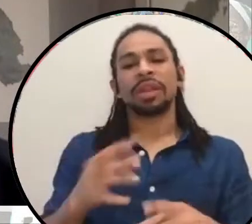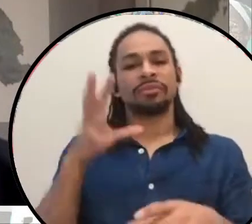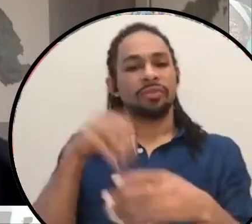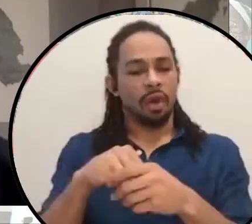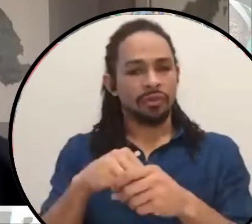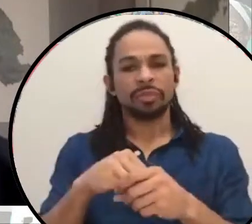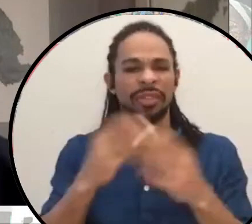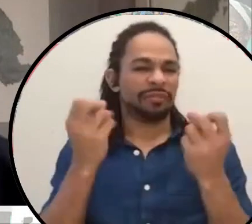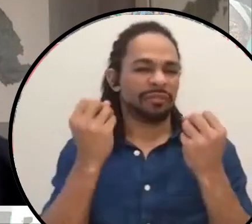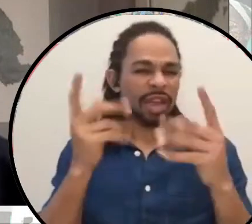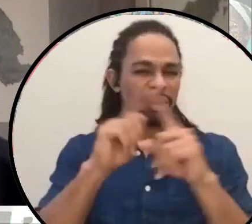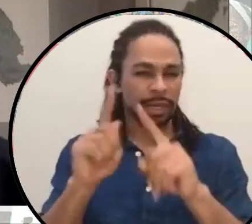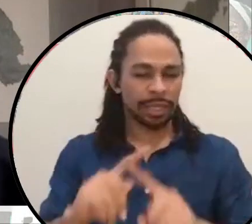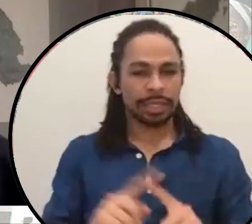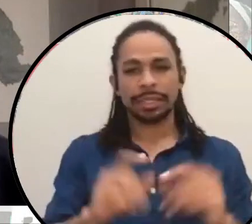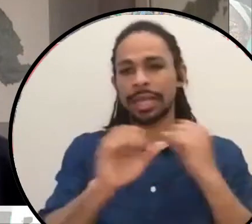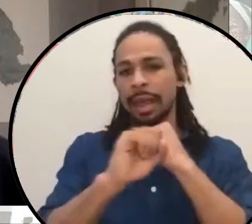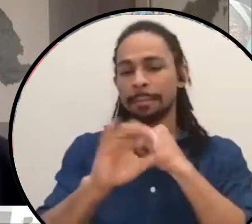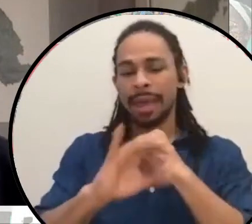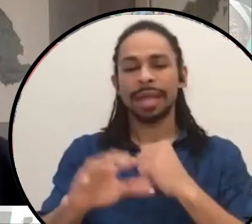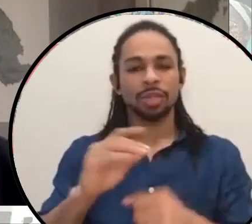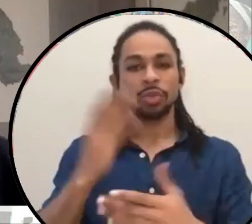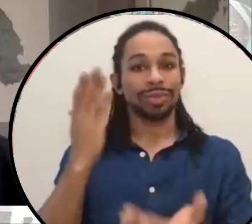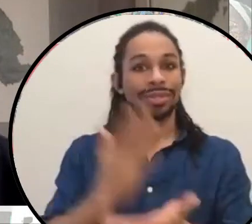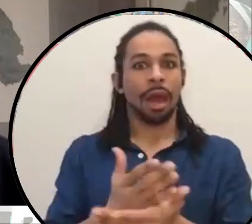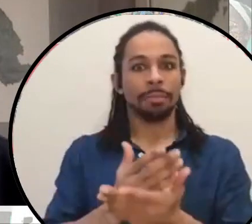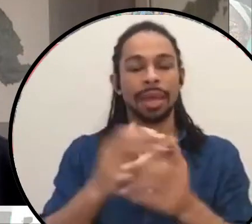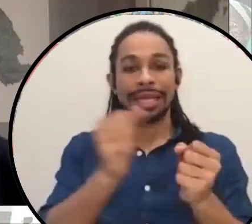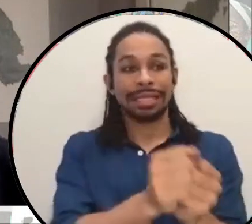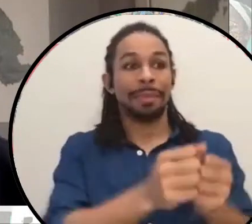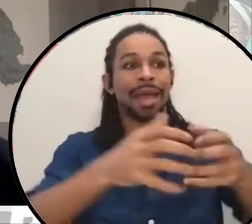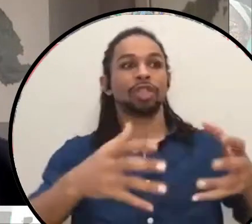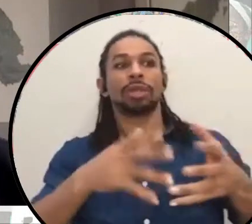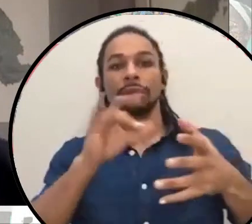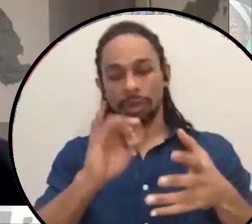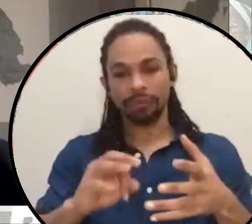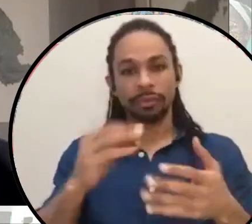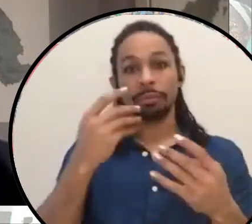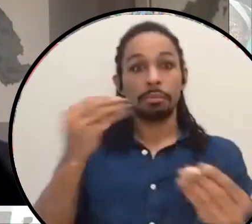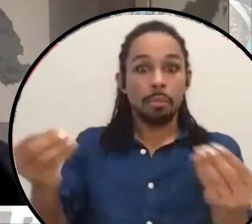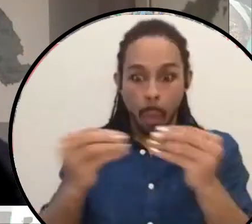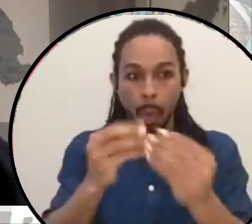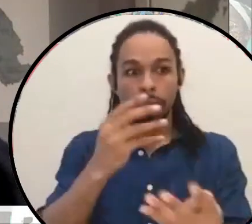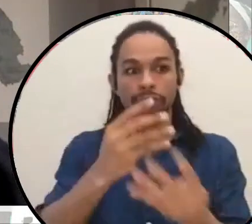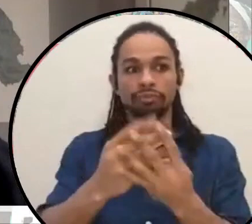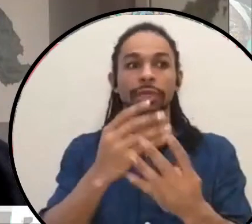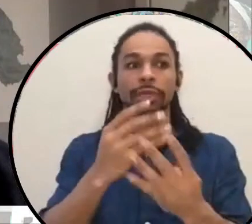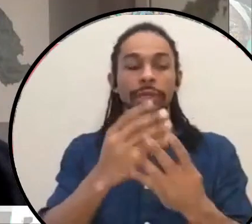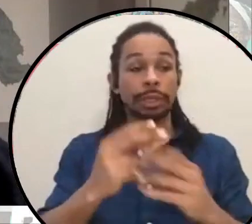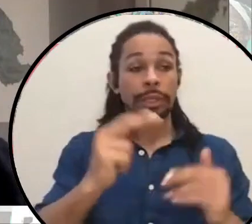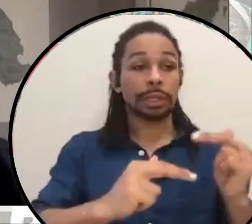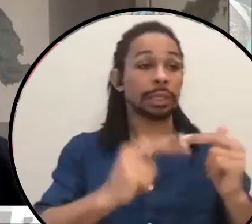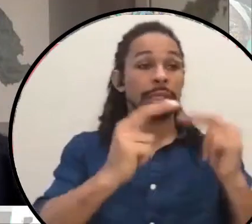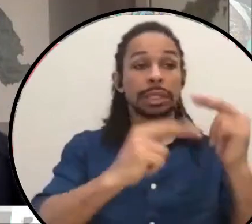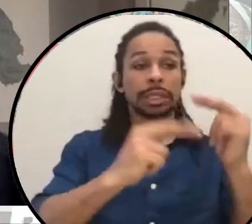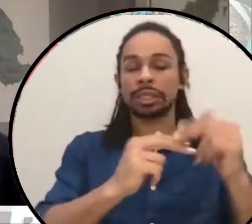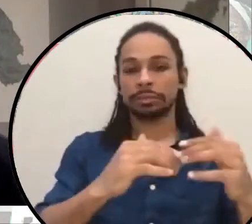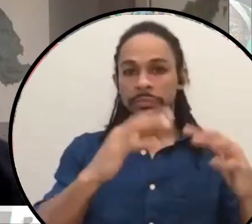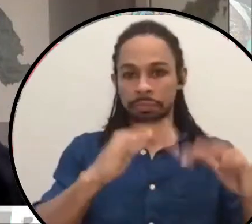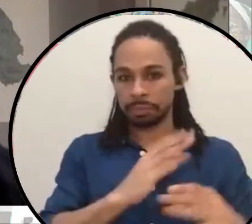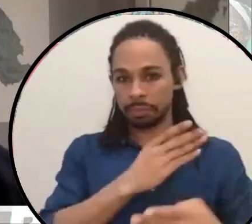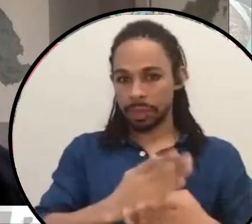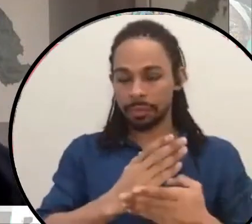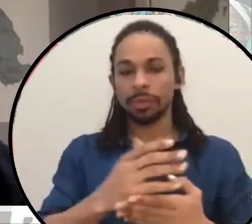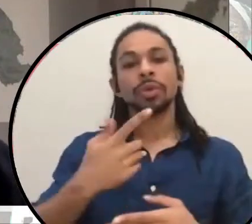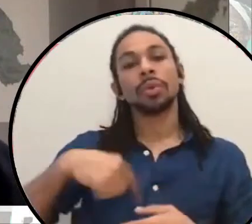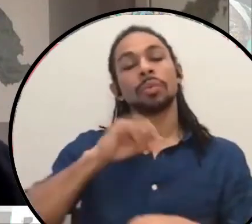campaigns to stop expansion, um, here. Like we worked on a seven year campaign to stop King County from building a